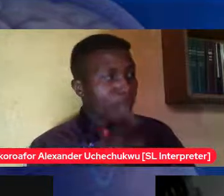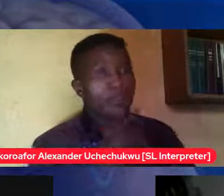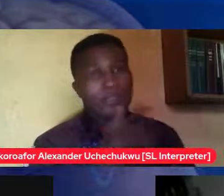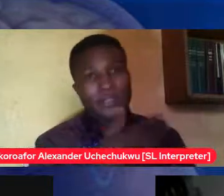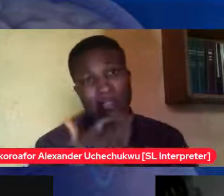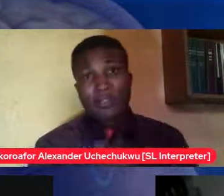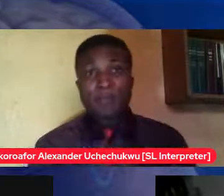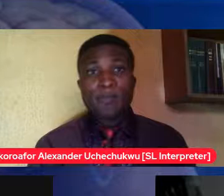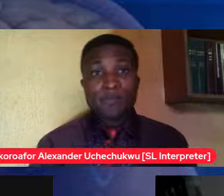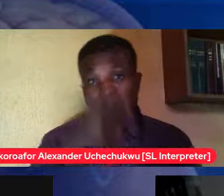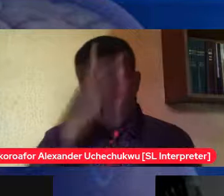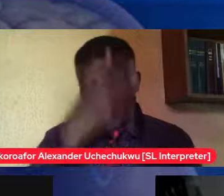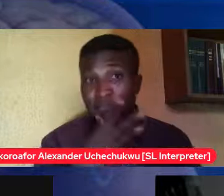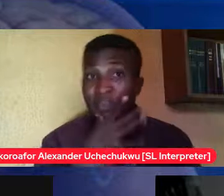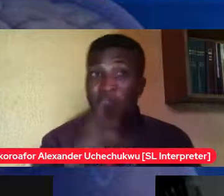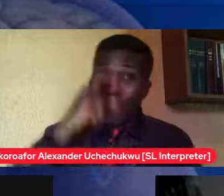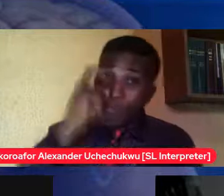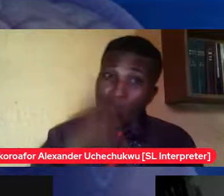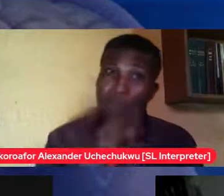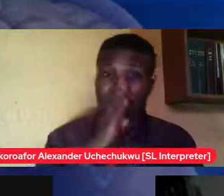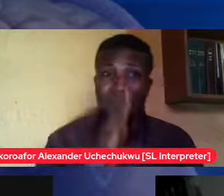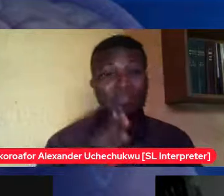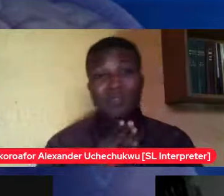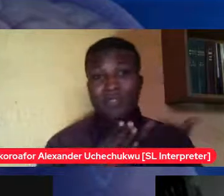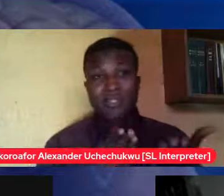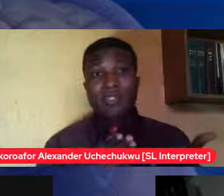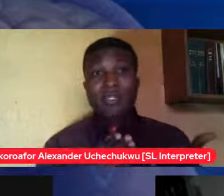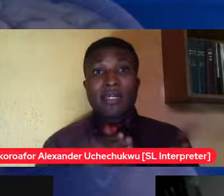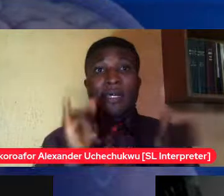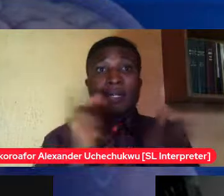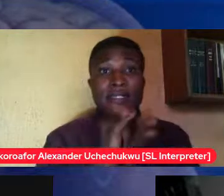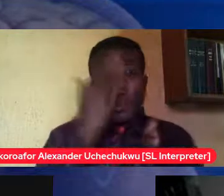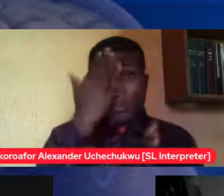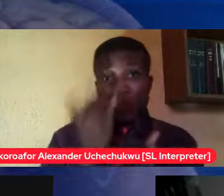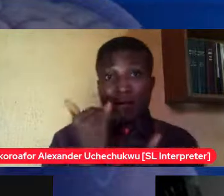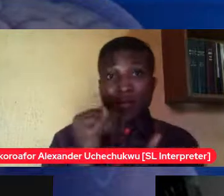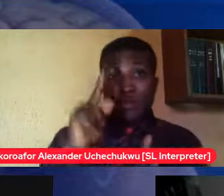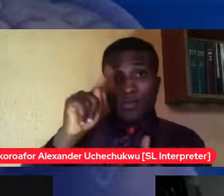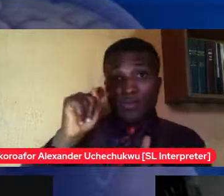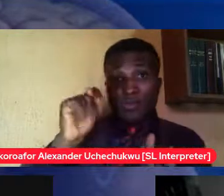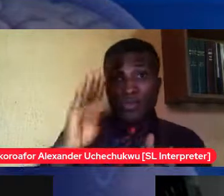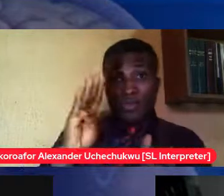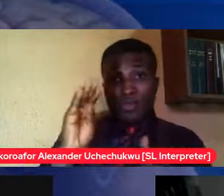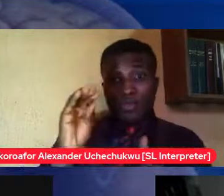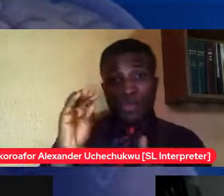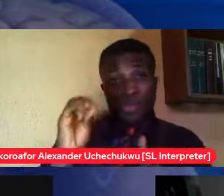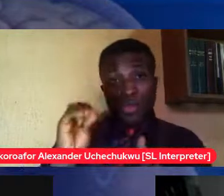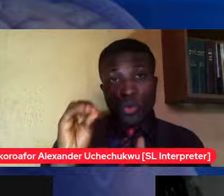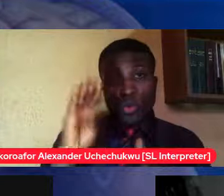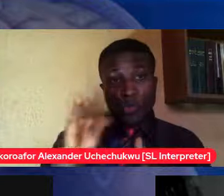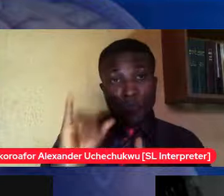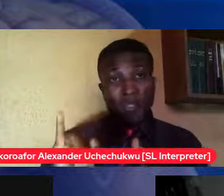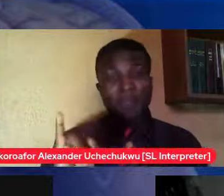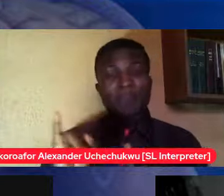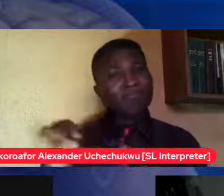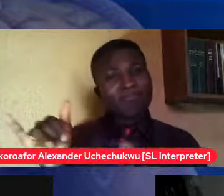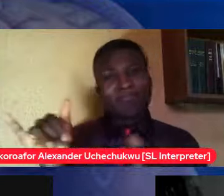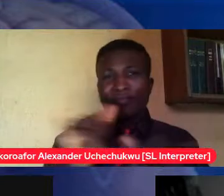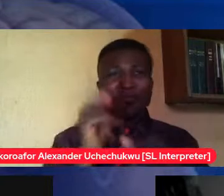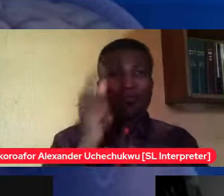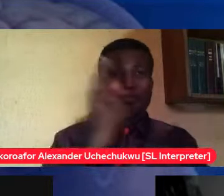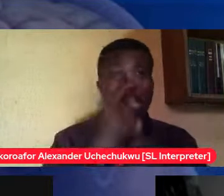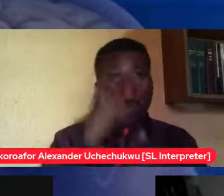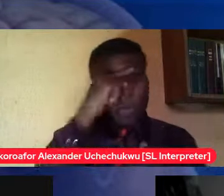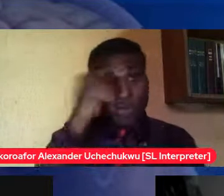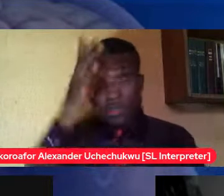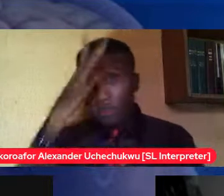and that's why to be is the way she is because of her parents and coach jennifer said it as well so parents are definitely key and very